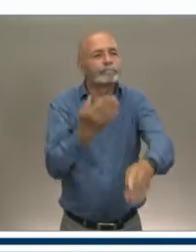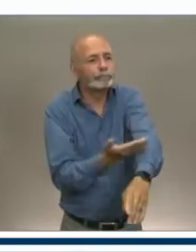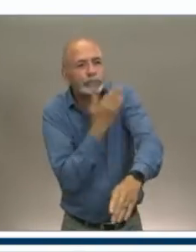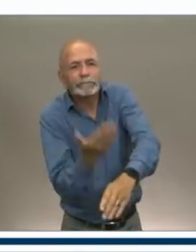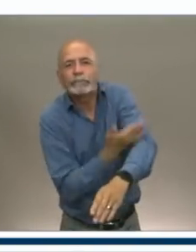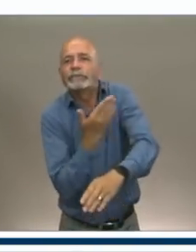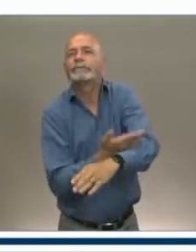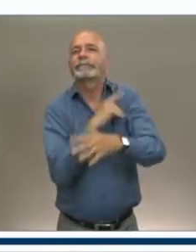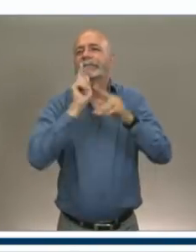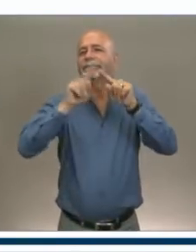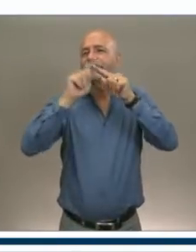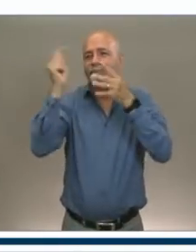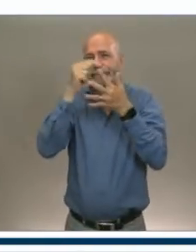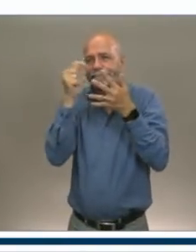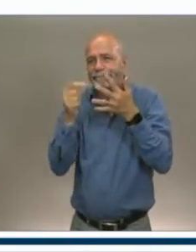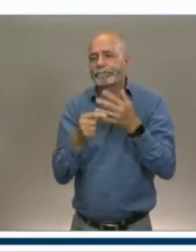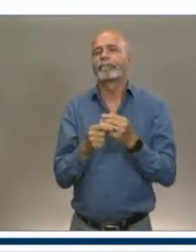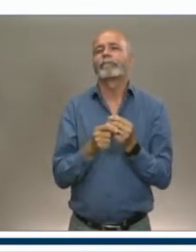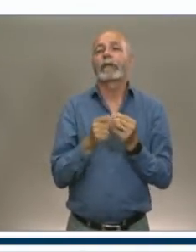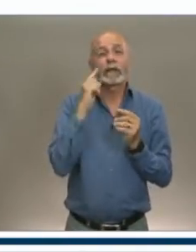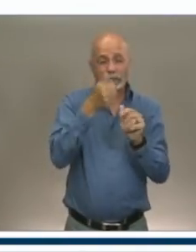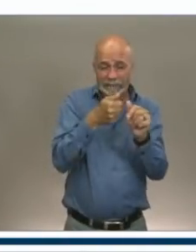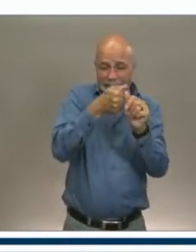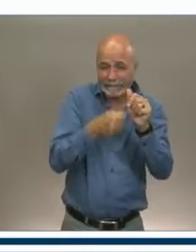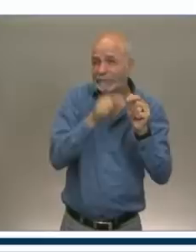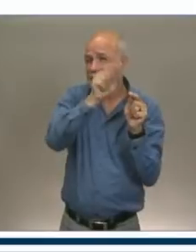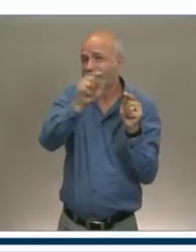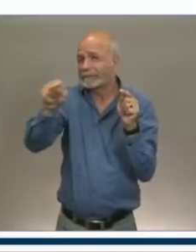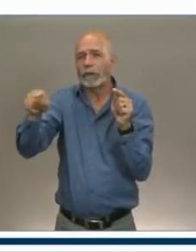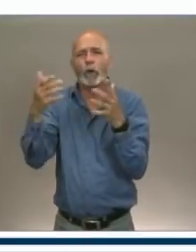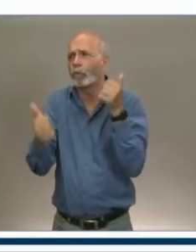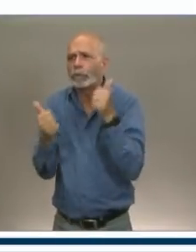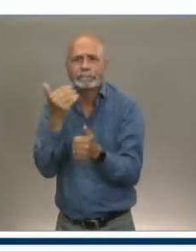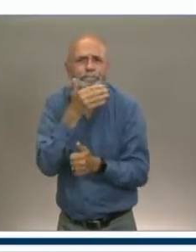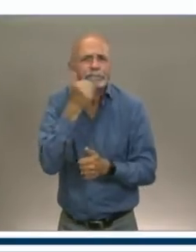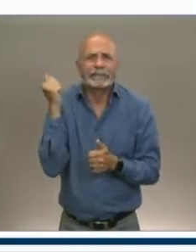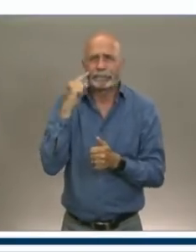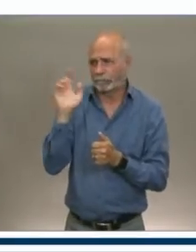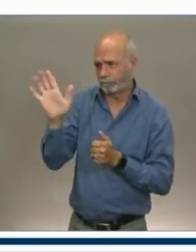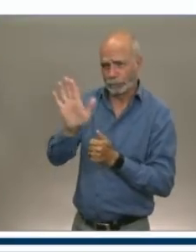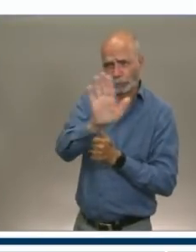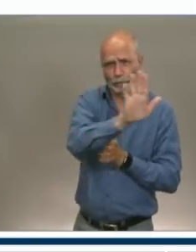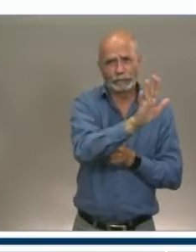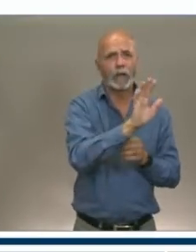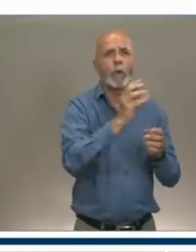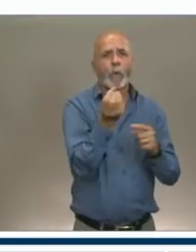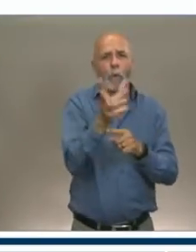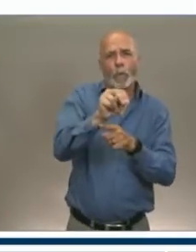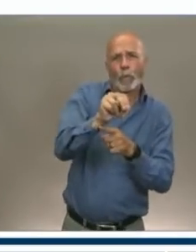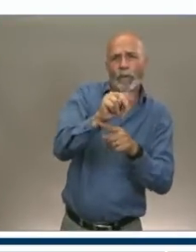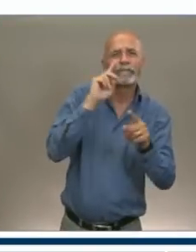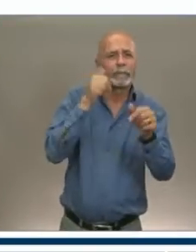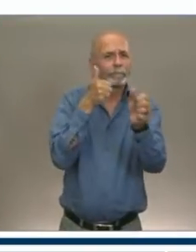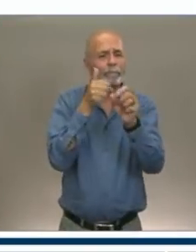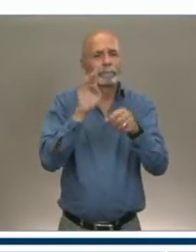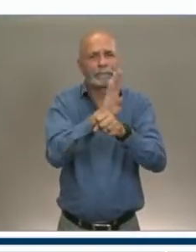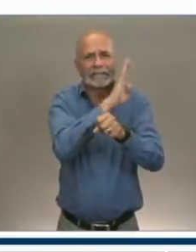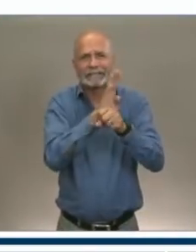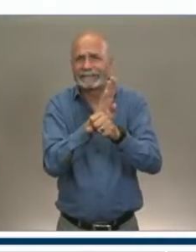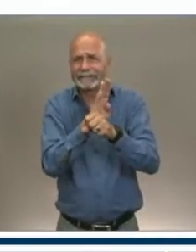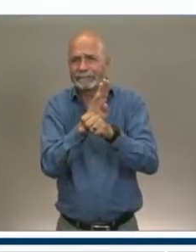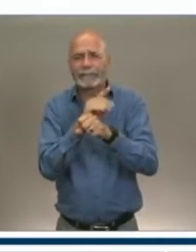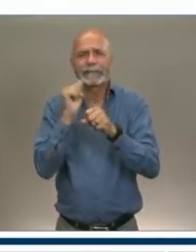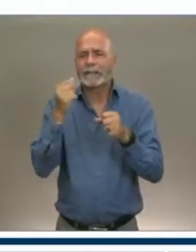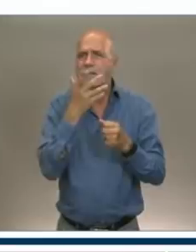Individual operators know what works best for their business, so this program gives them the flexibility to design